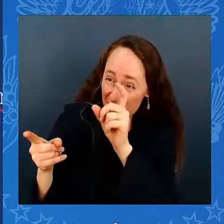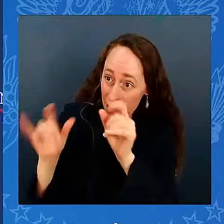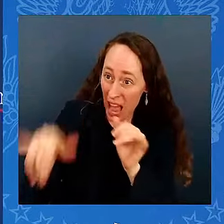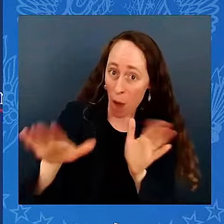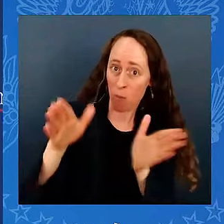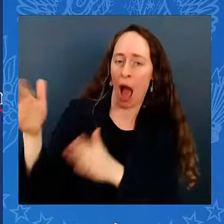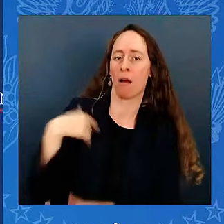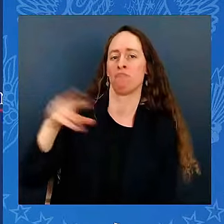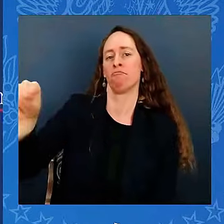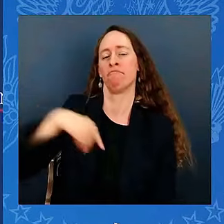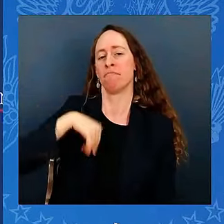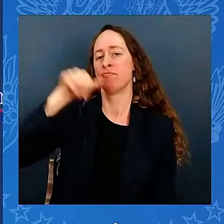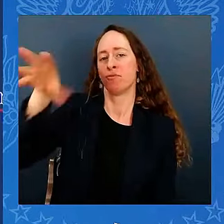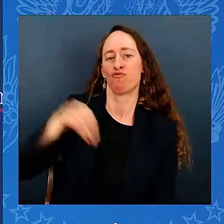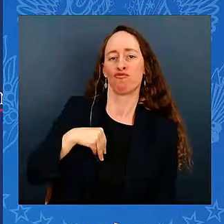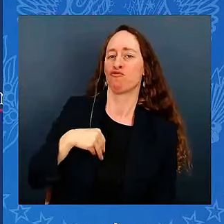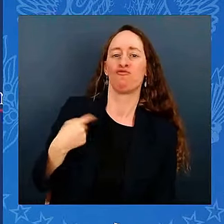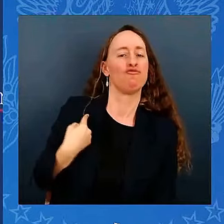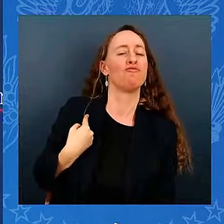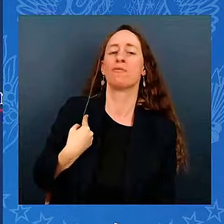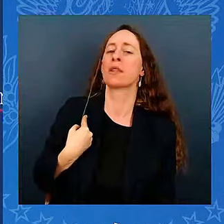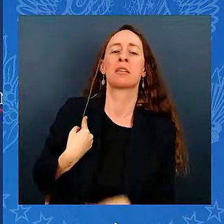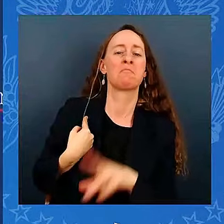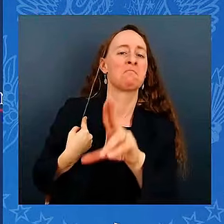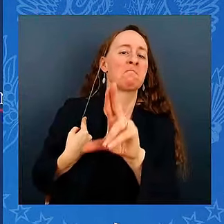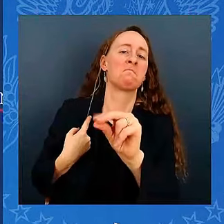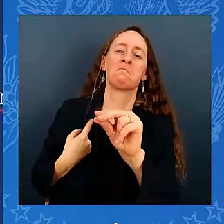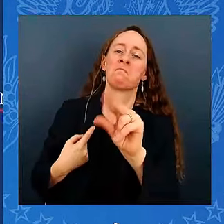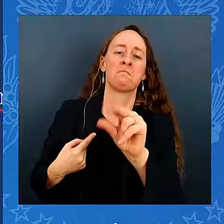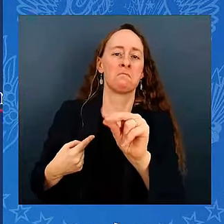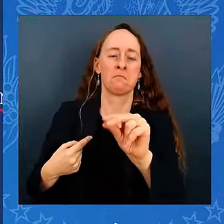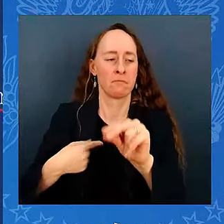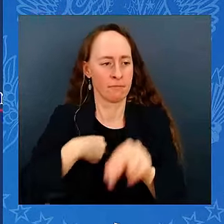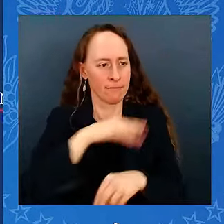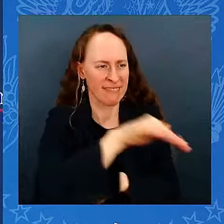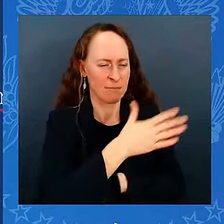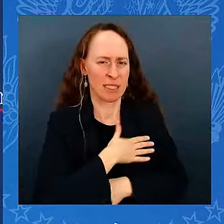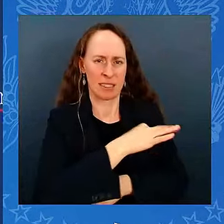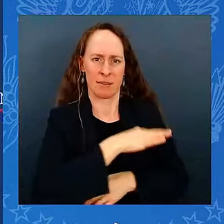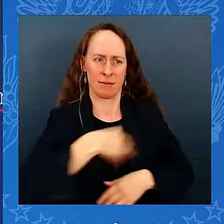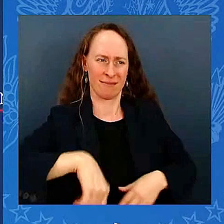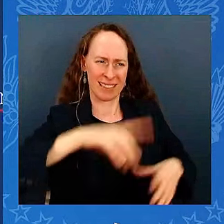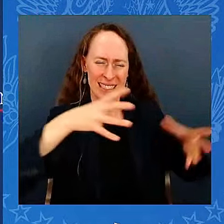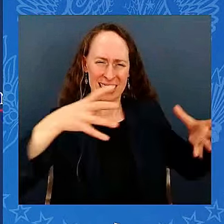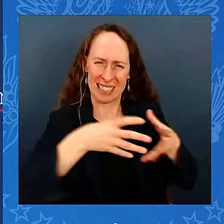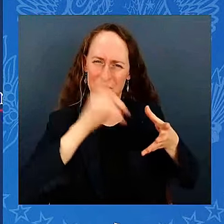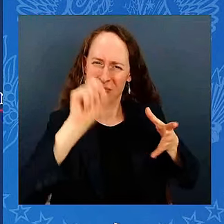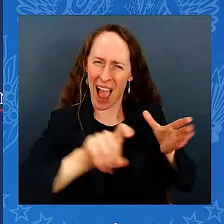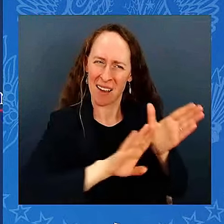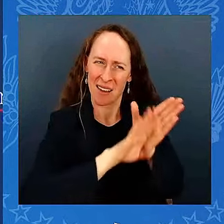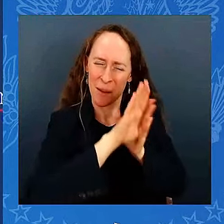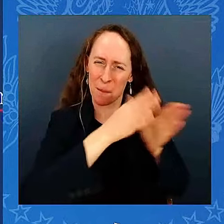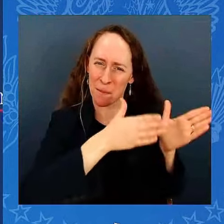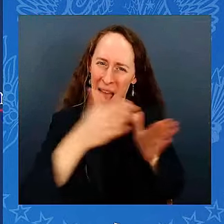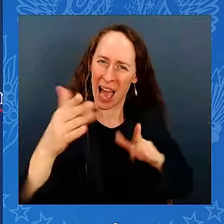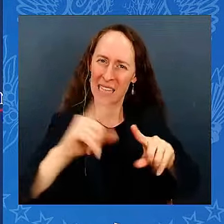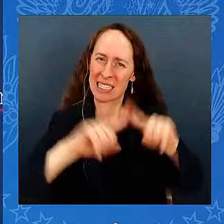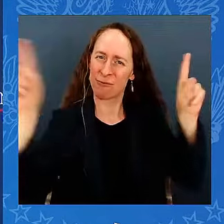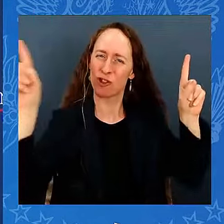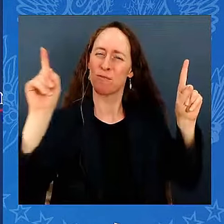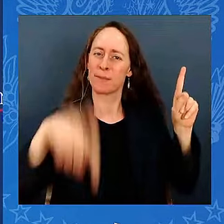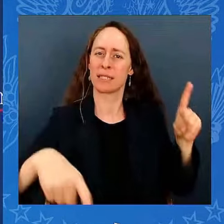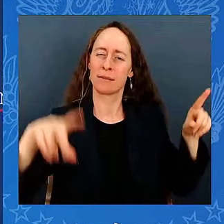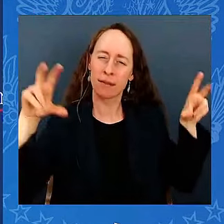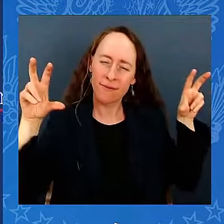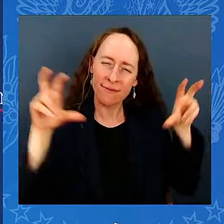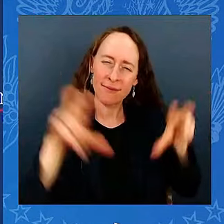amazement of my staff, that we should seize the moment to finally invest in all of America and all Americans for decades to come.